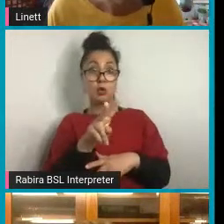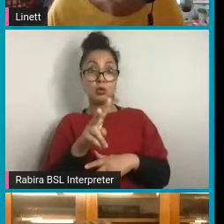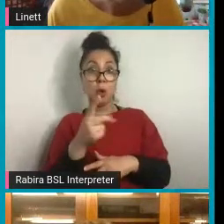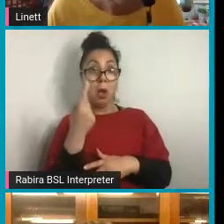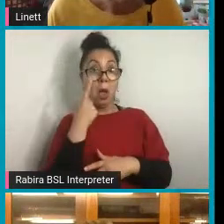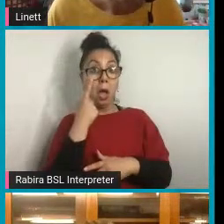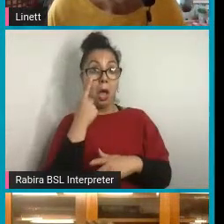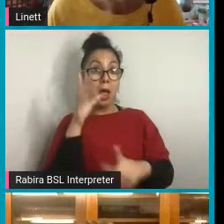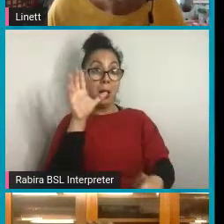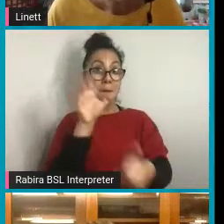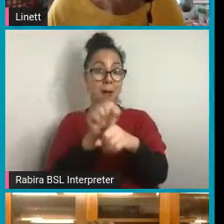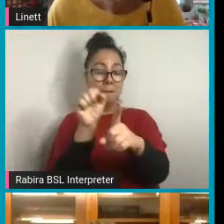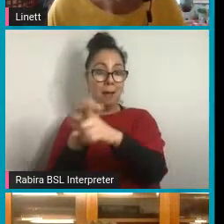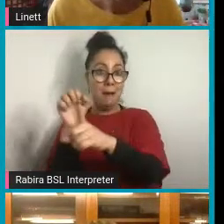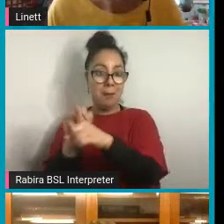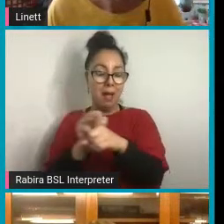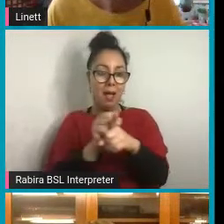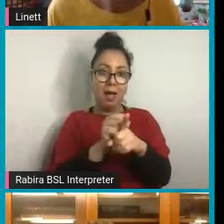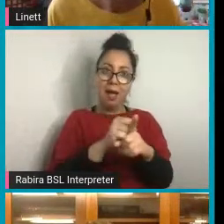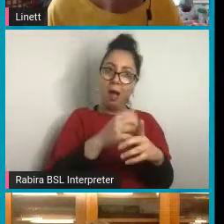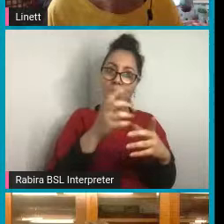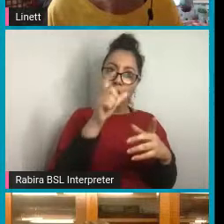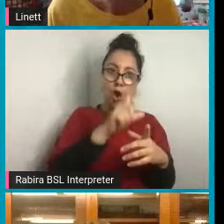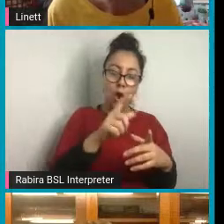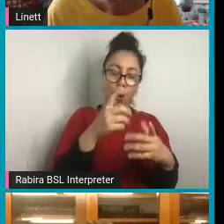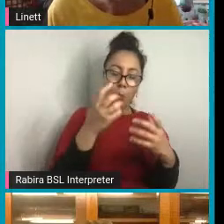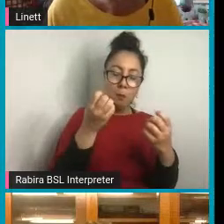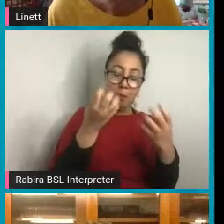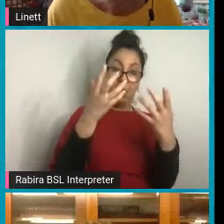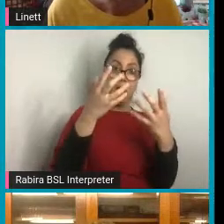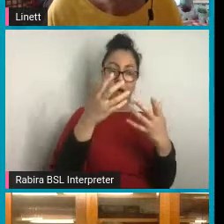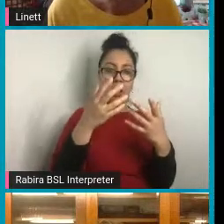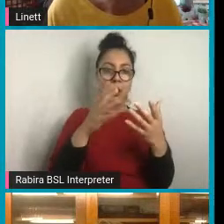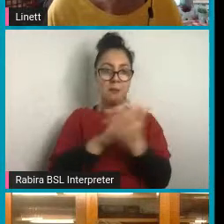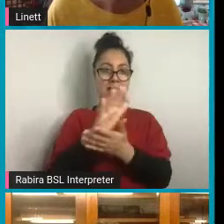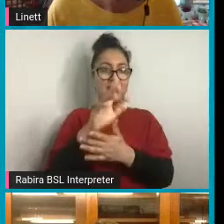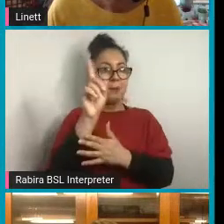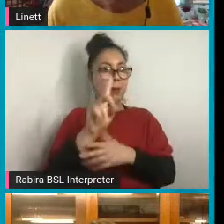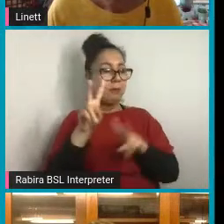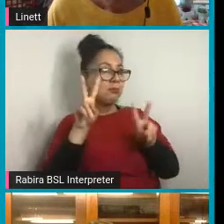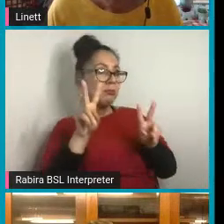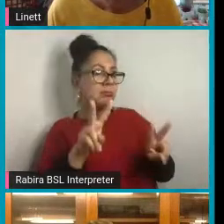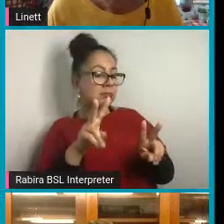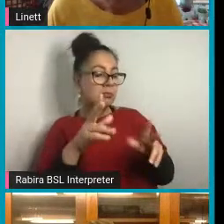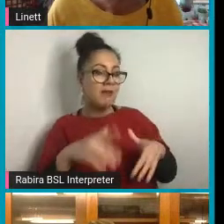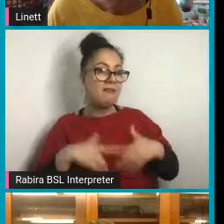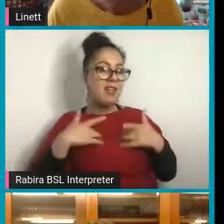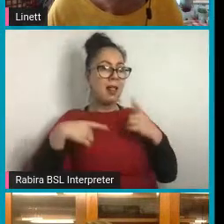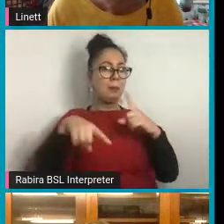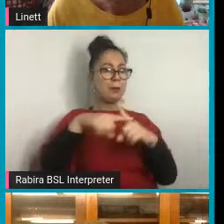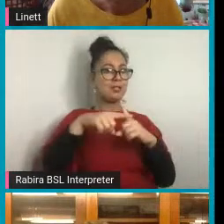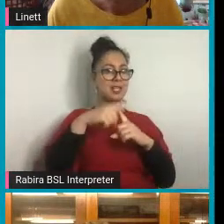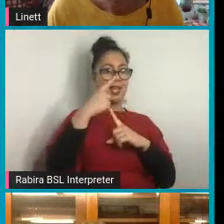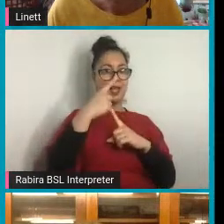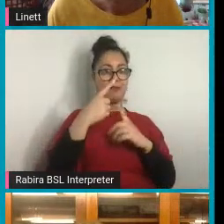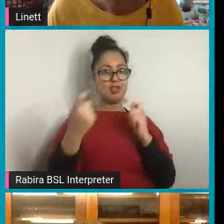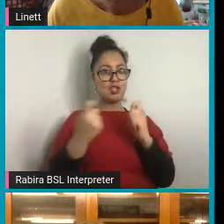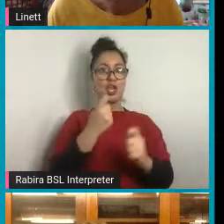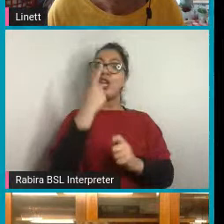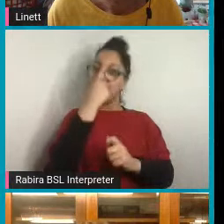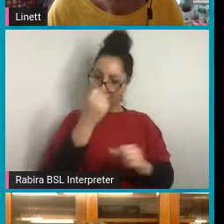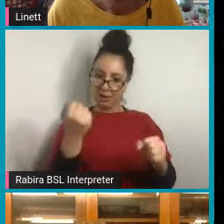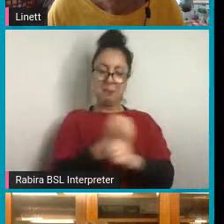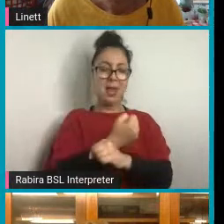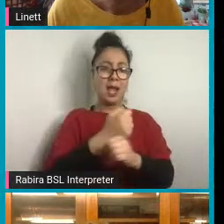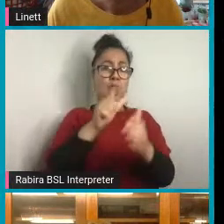very positive. So it's getting people, you know, to feel positive about the changes they can make, that it's not too